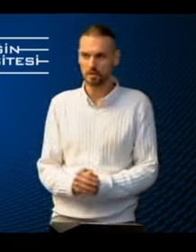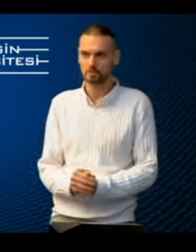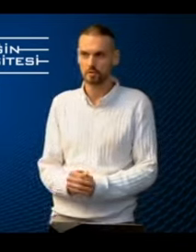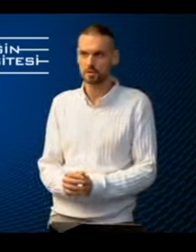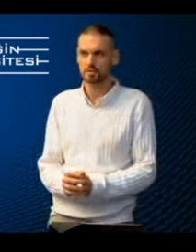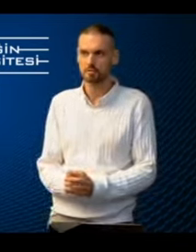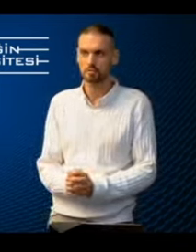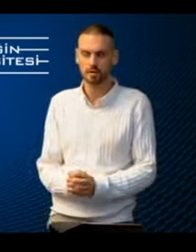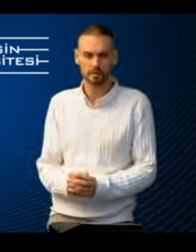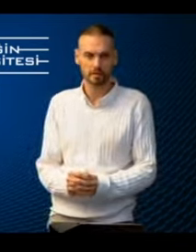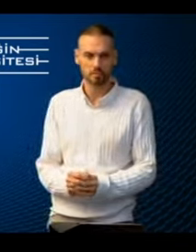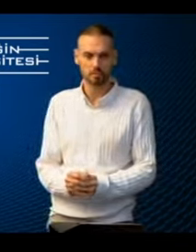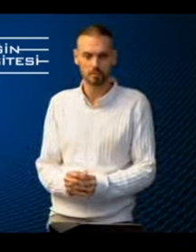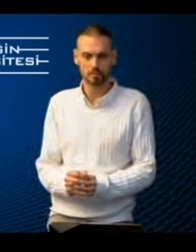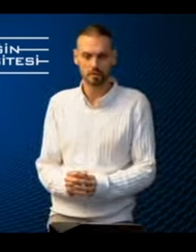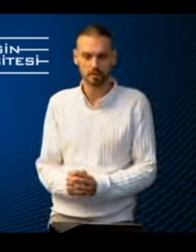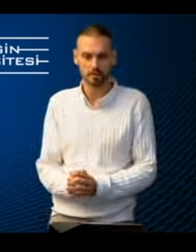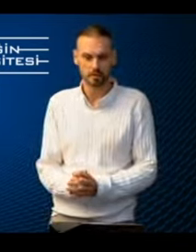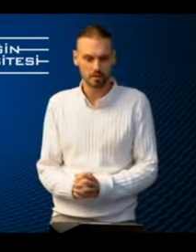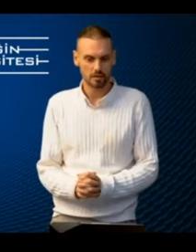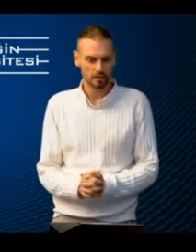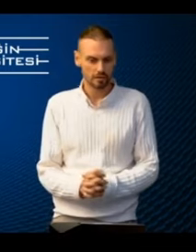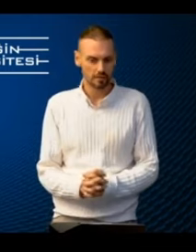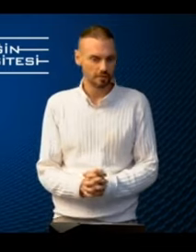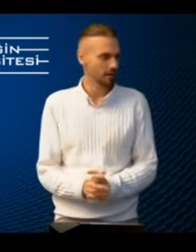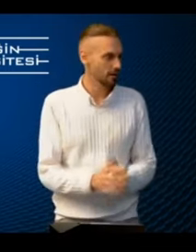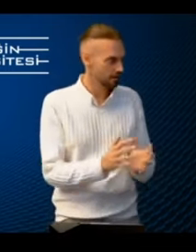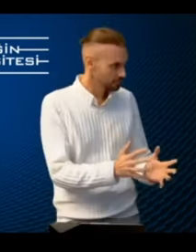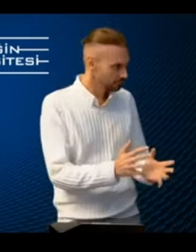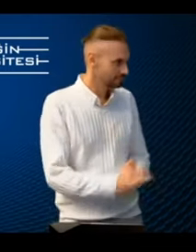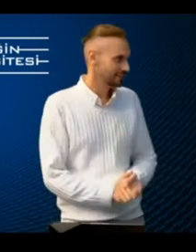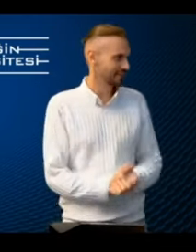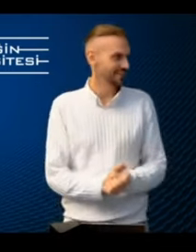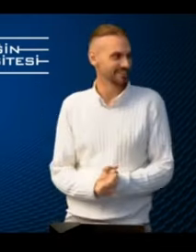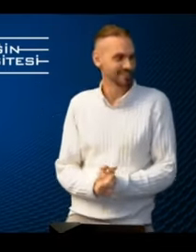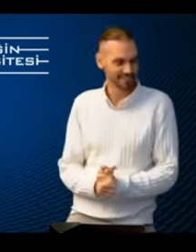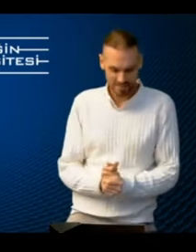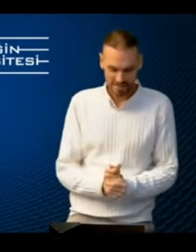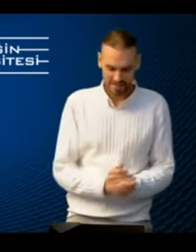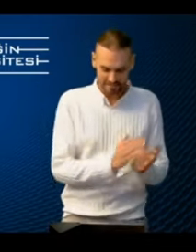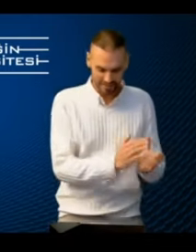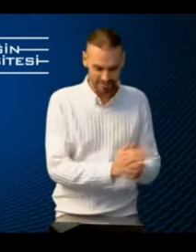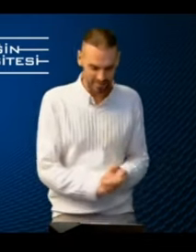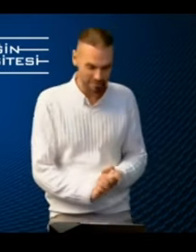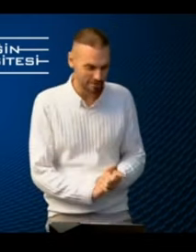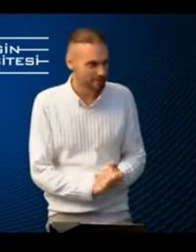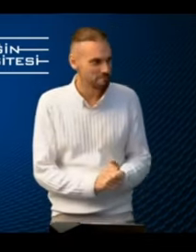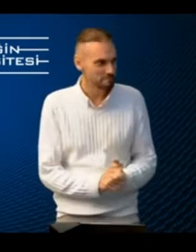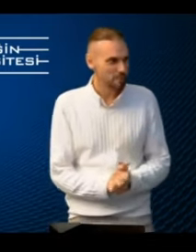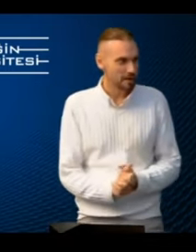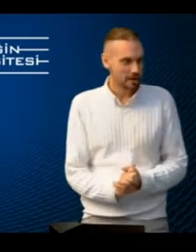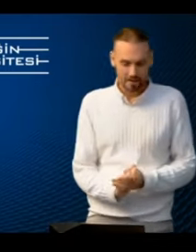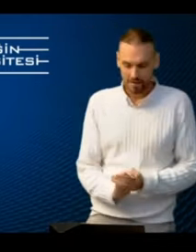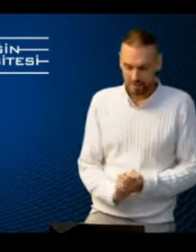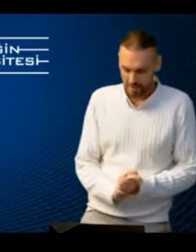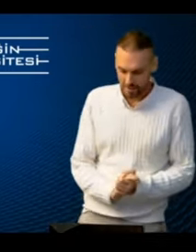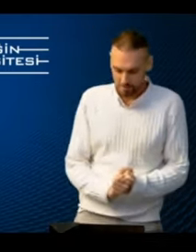colleagues from Istanbul Grand Airport, Hilah Ham and Kader Klay.